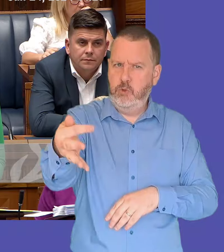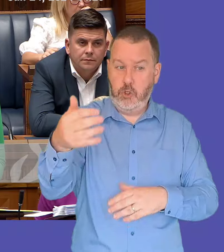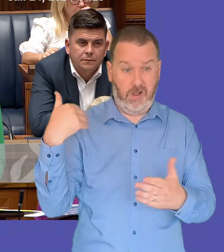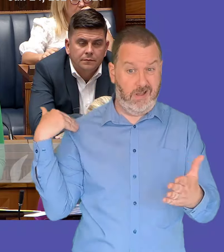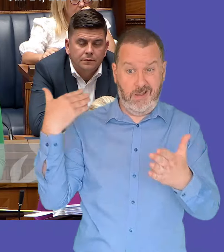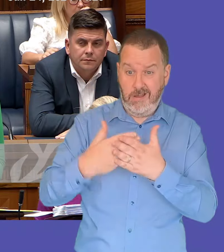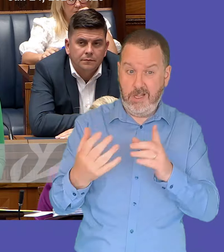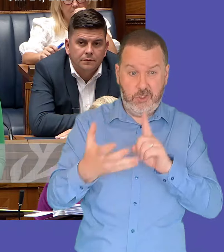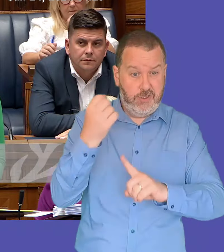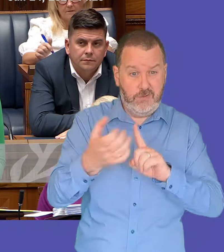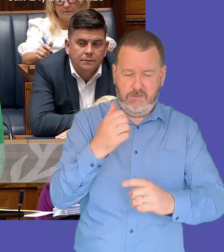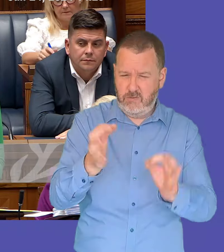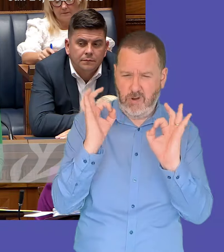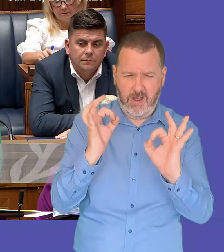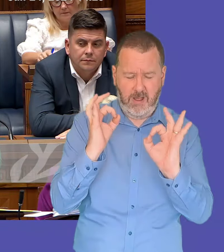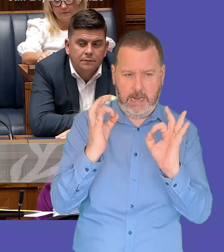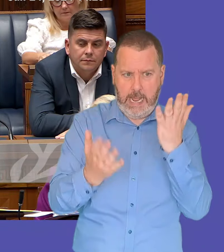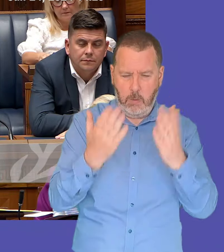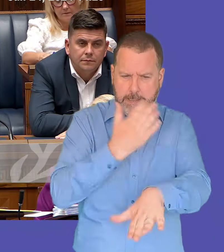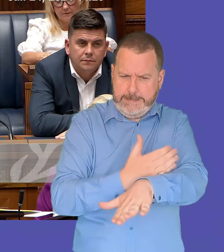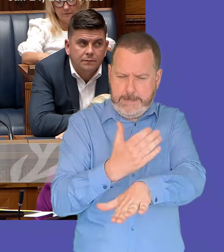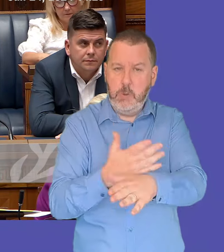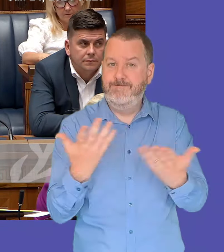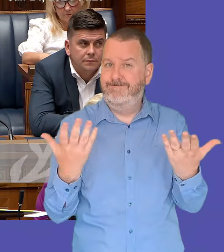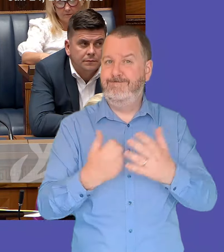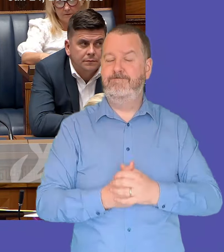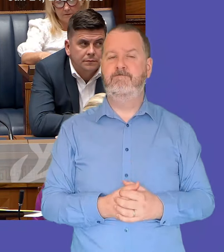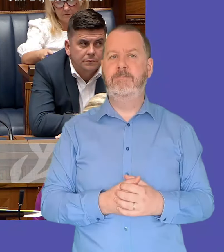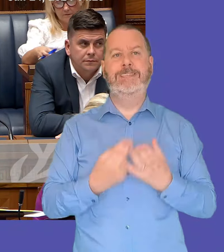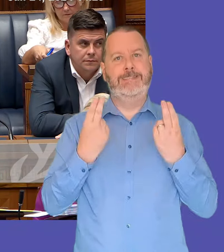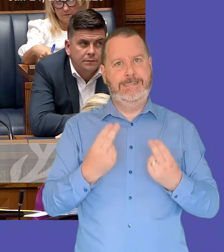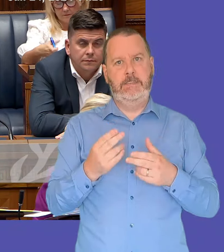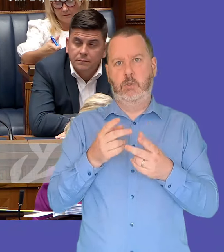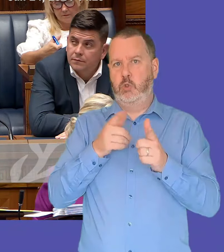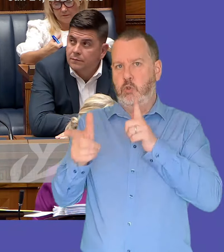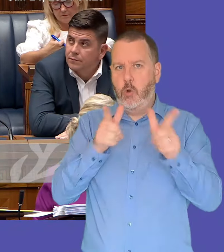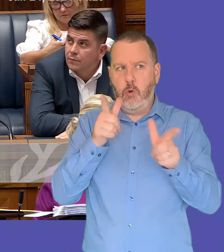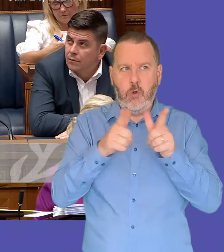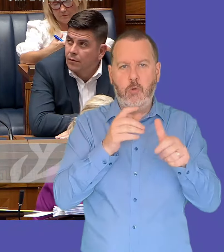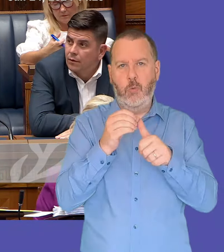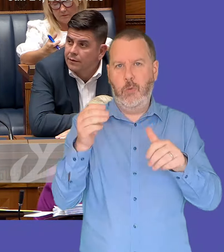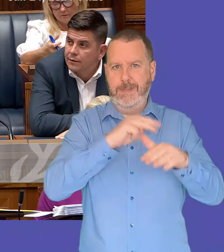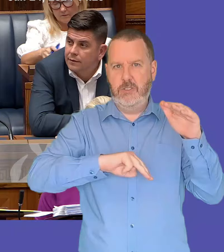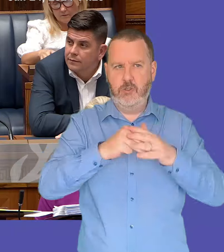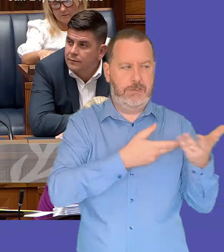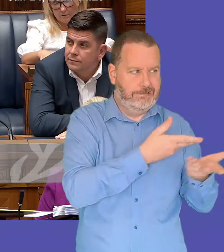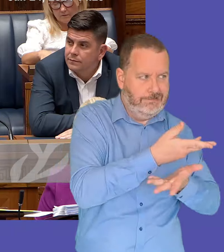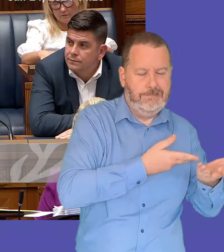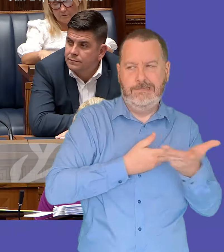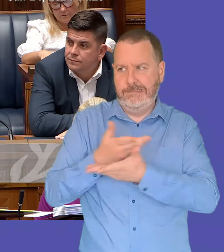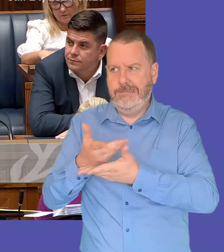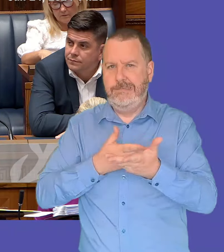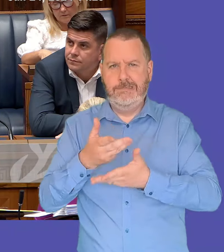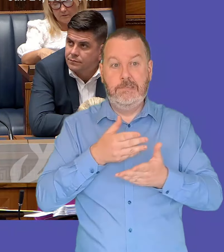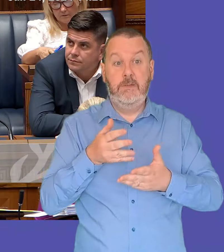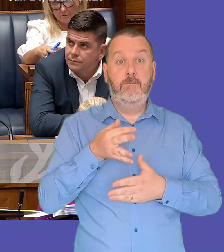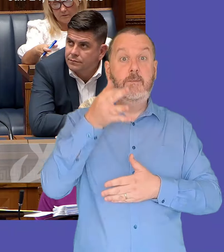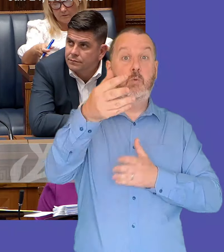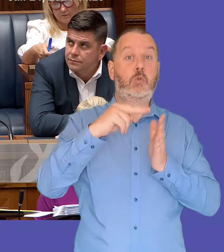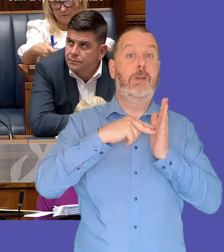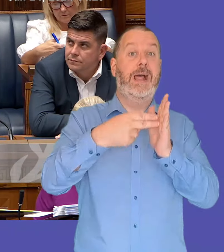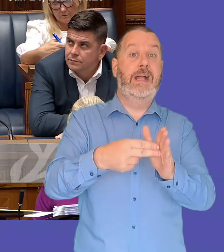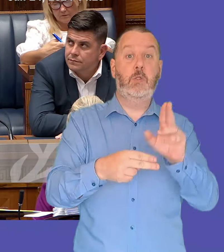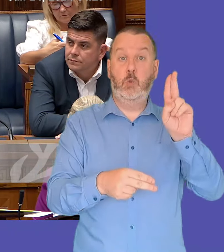so far collaboration with our executive colleagues will be key to this work and i look forward to updating members on future plans for the program